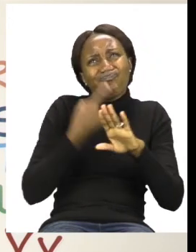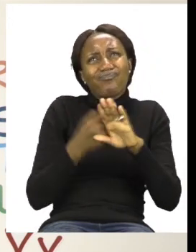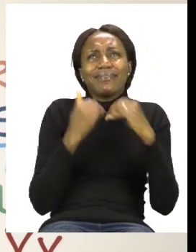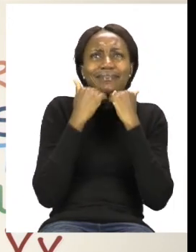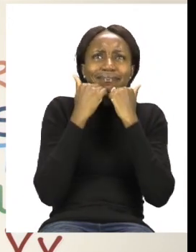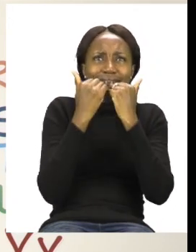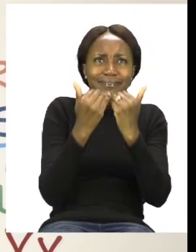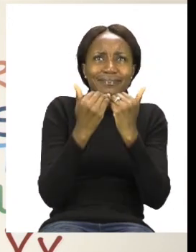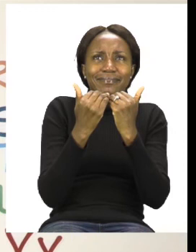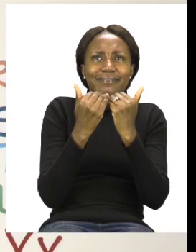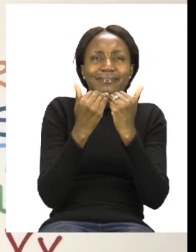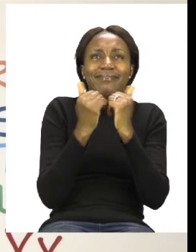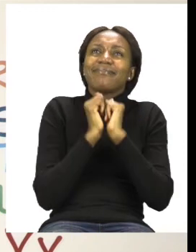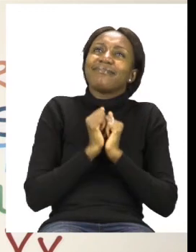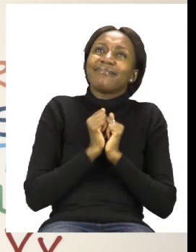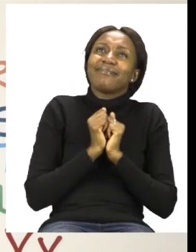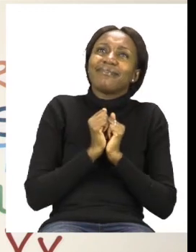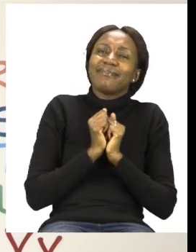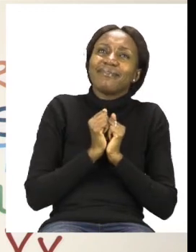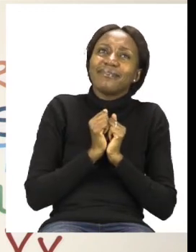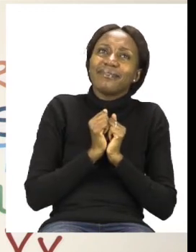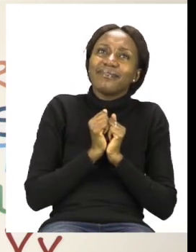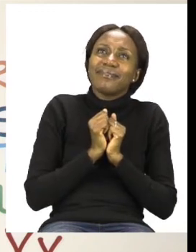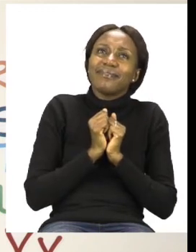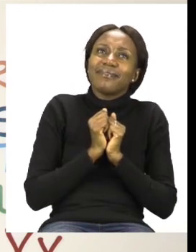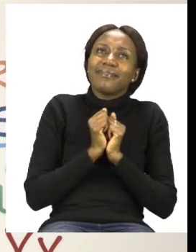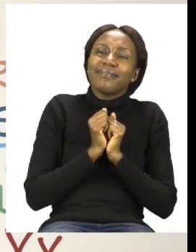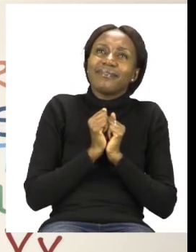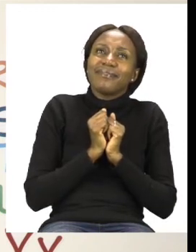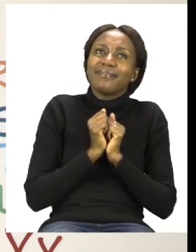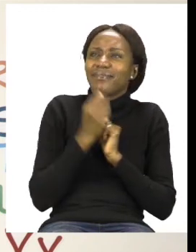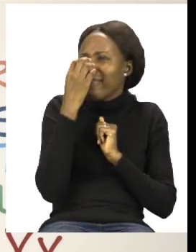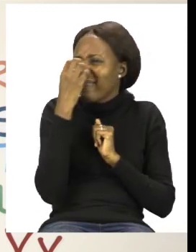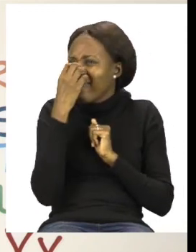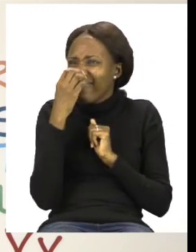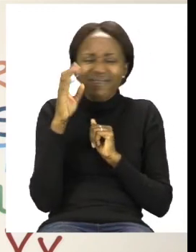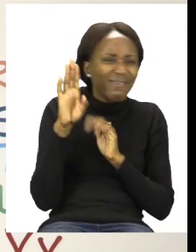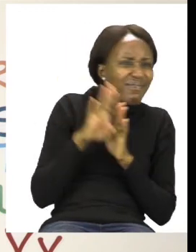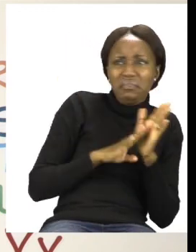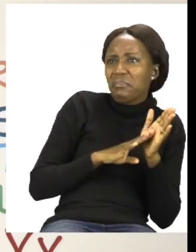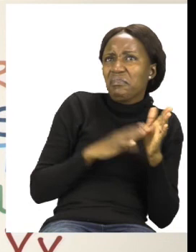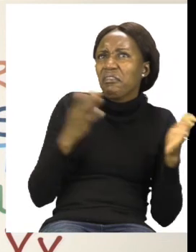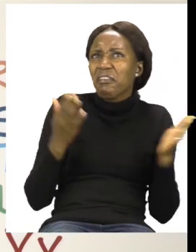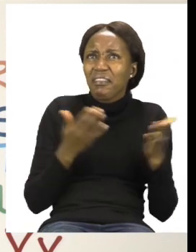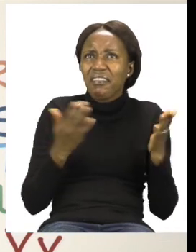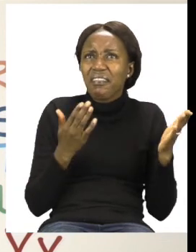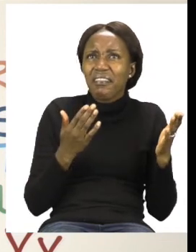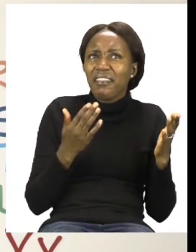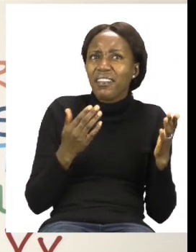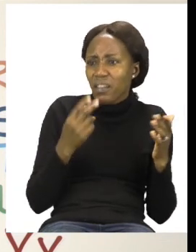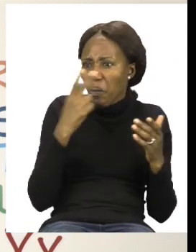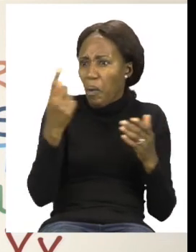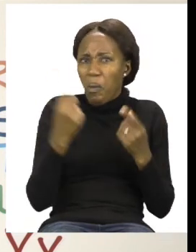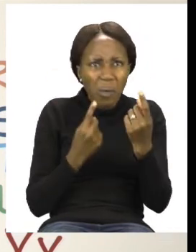Make sure your hands are dry before you touch anything else. Sashi was supposed to come and visit me today, but I didn't see him come in.